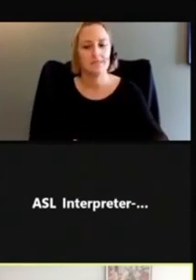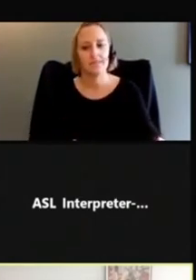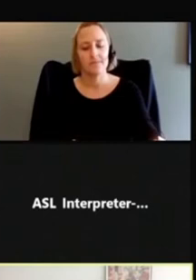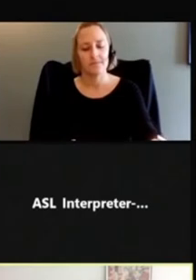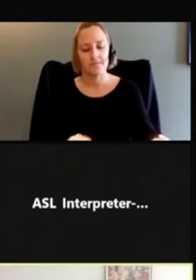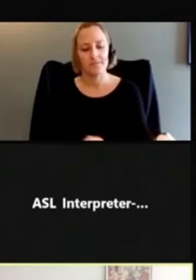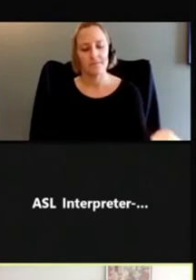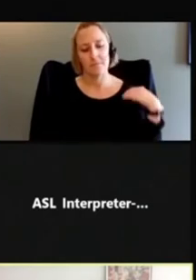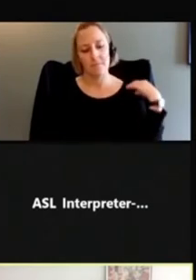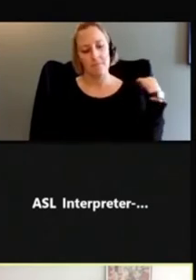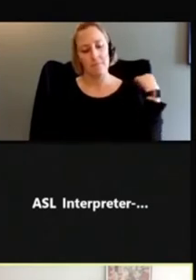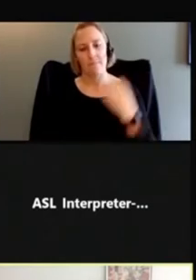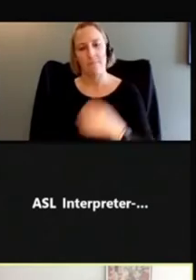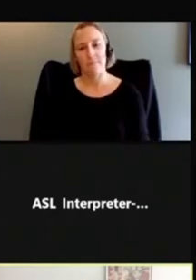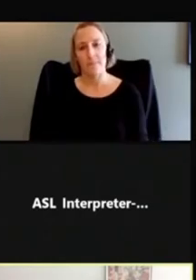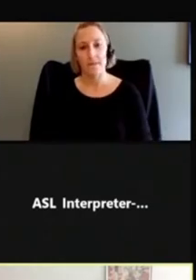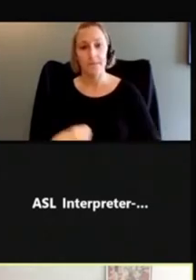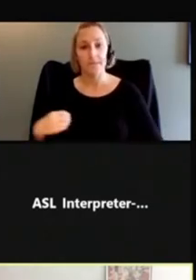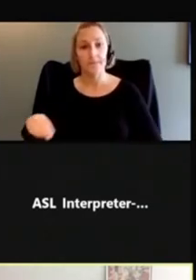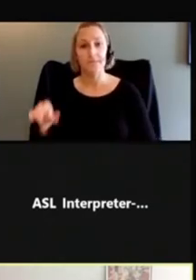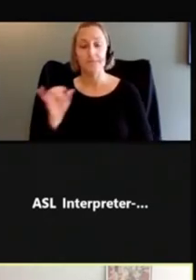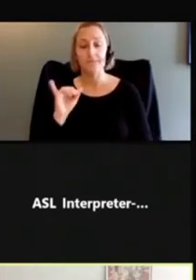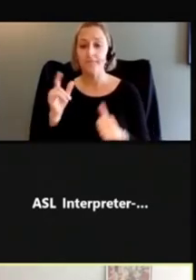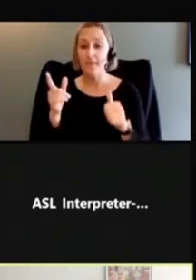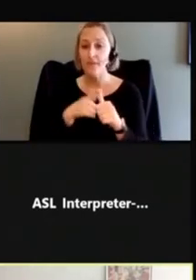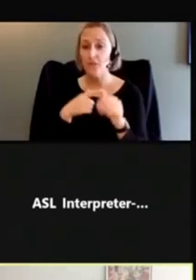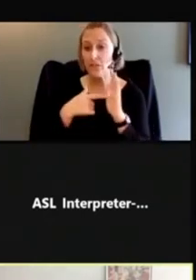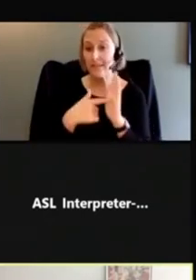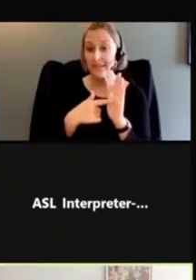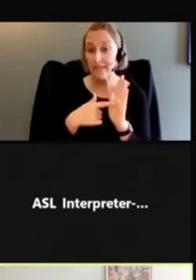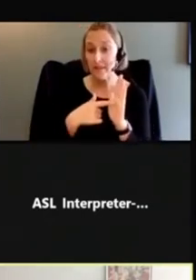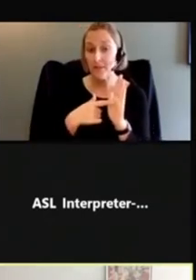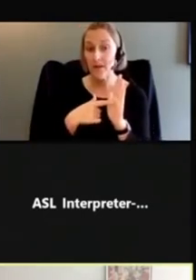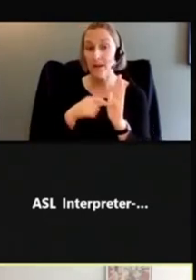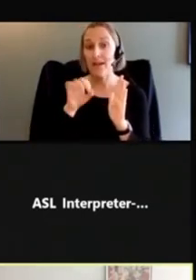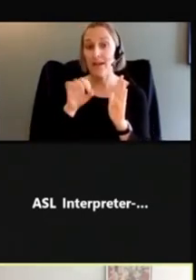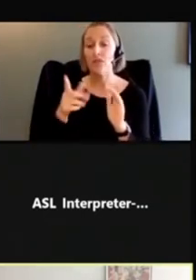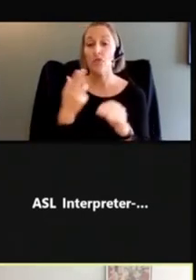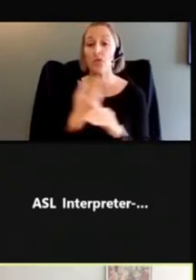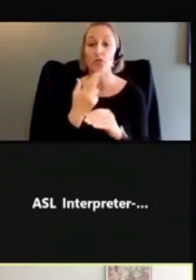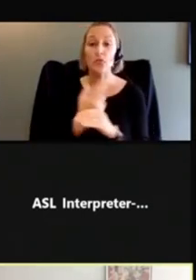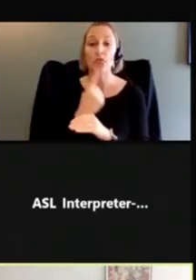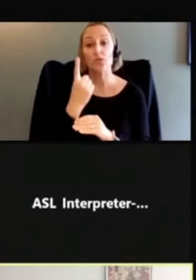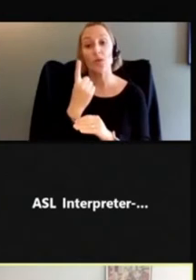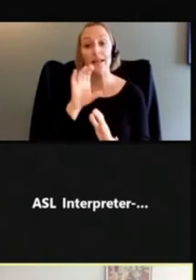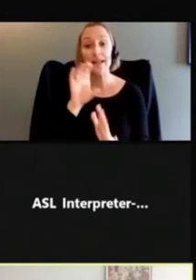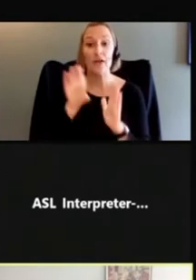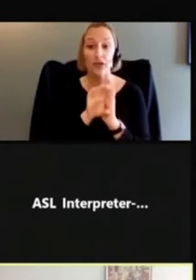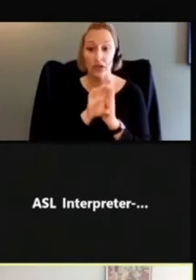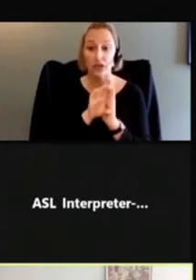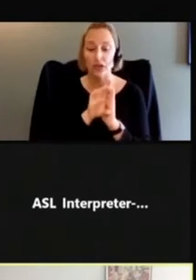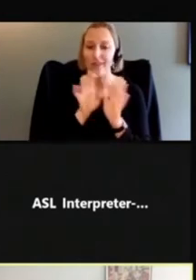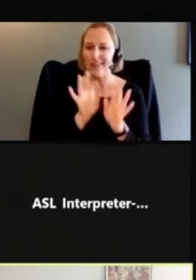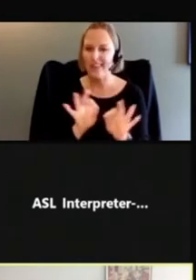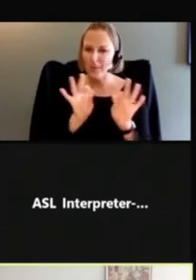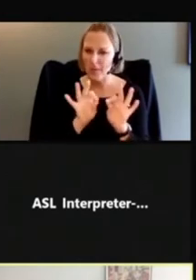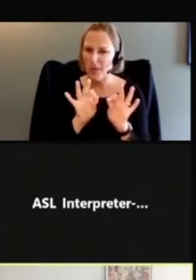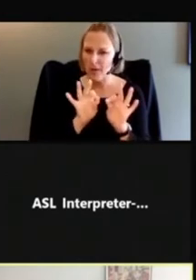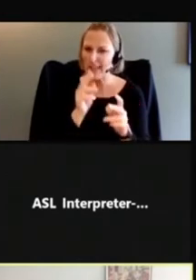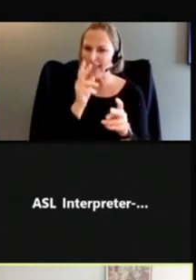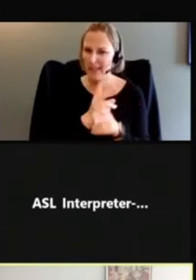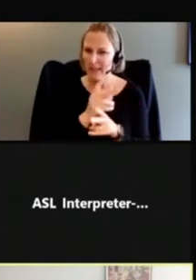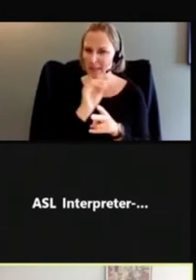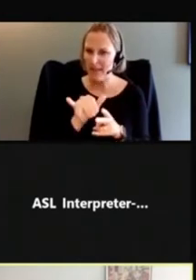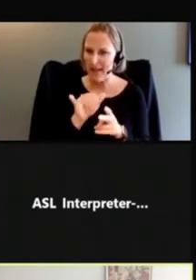And as we pointed out in the first example we looked at, if you use a character, it's important to use the same character throughout. So